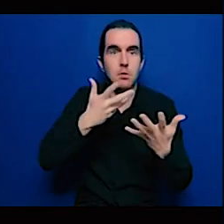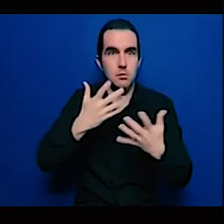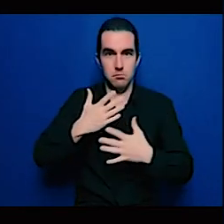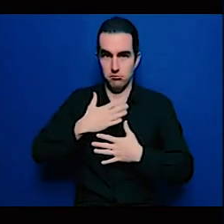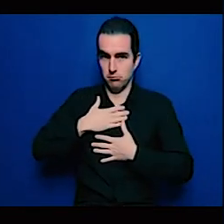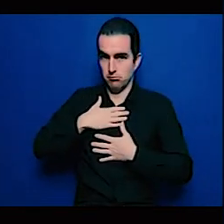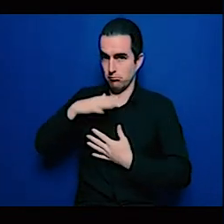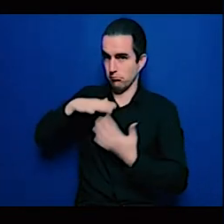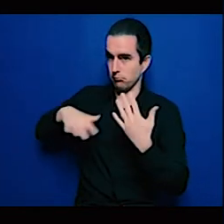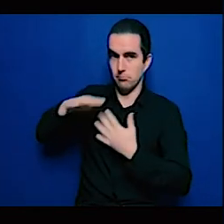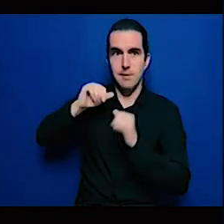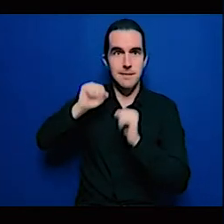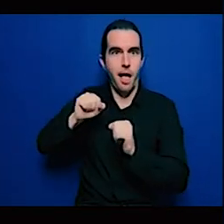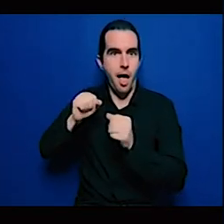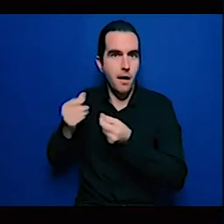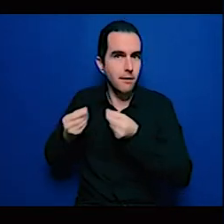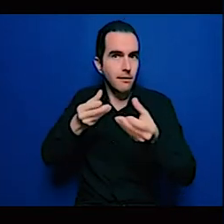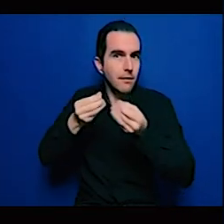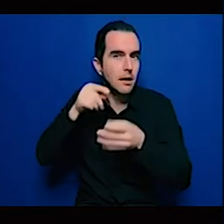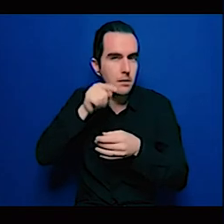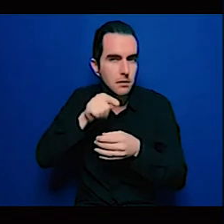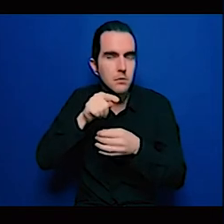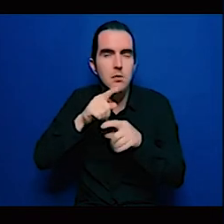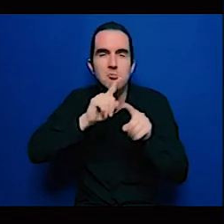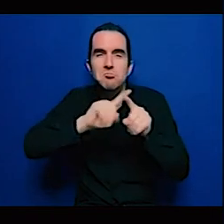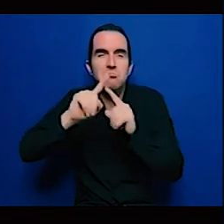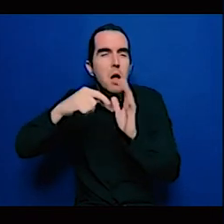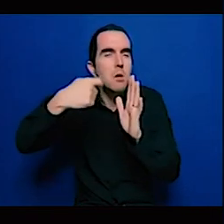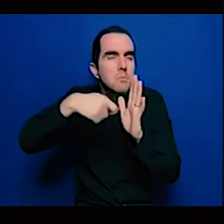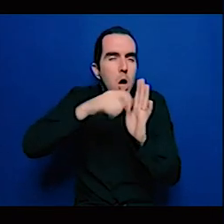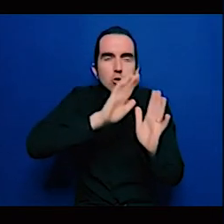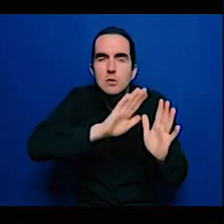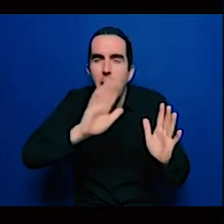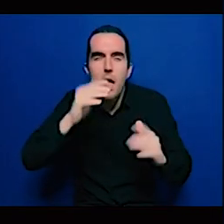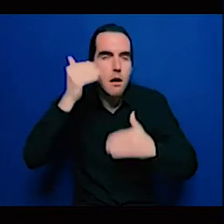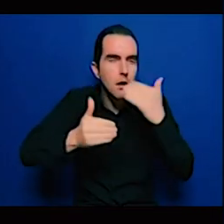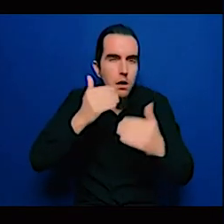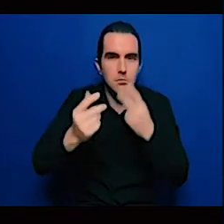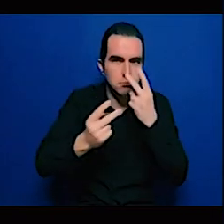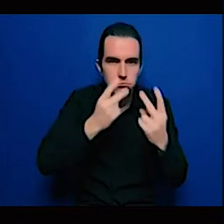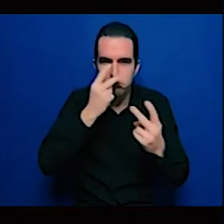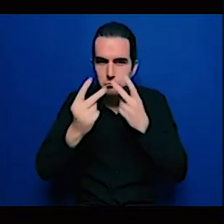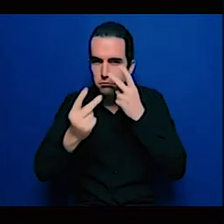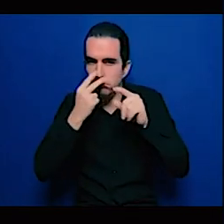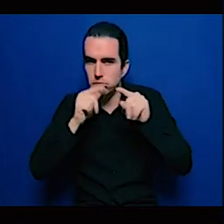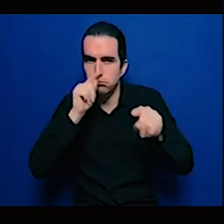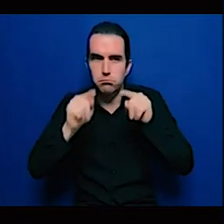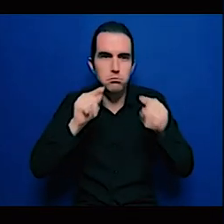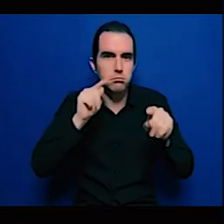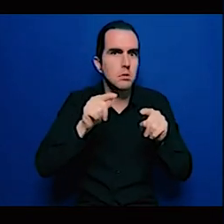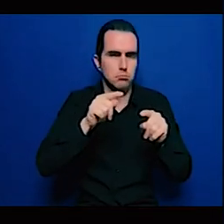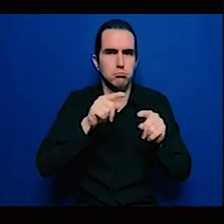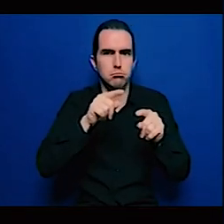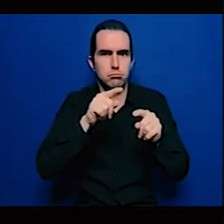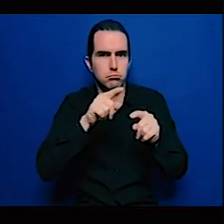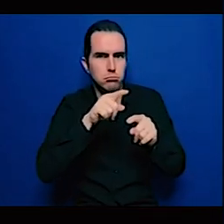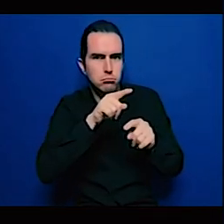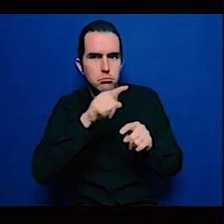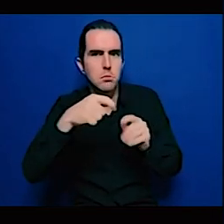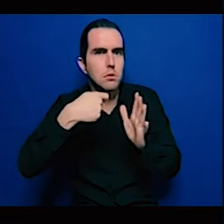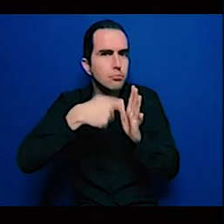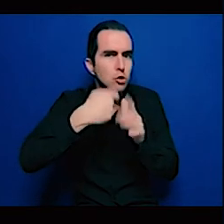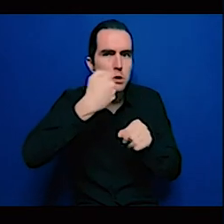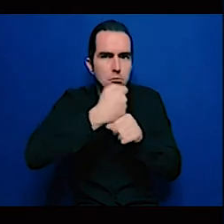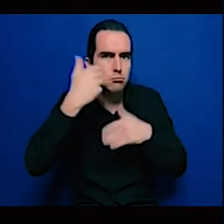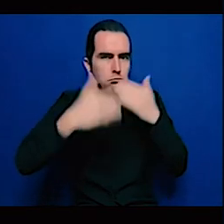NDCs and again thanks again and the rationale to my question around the NDCs was